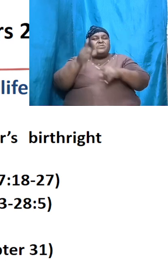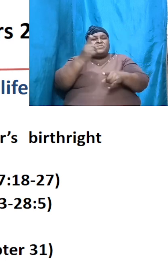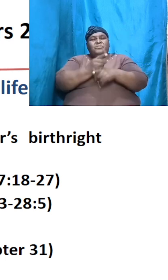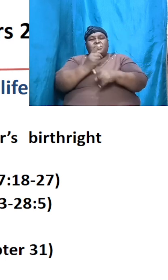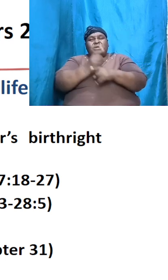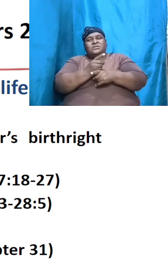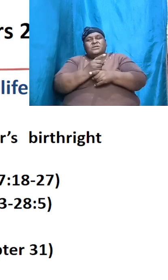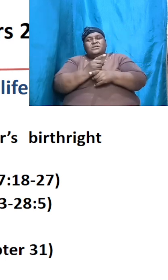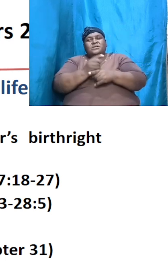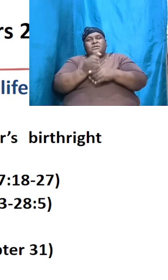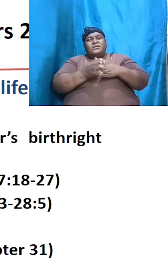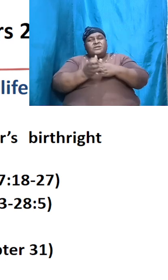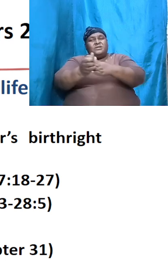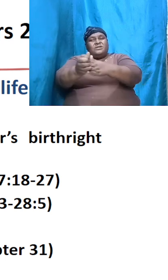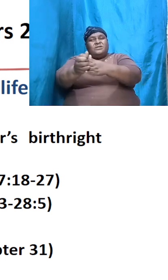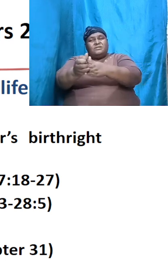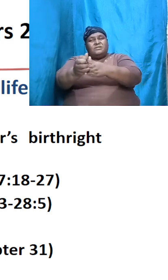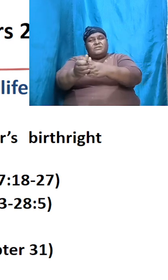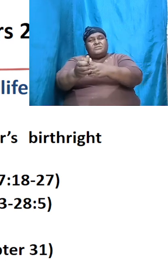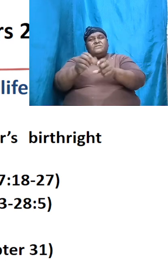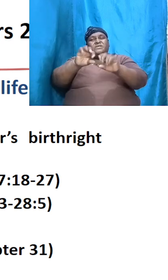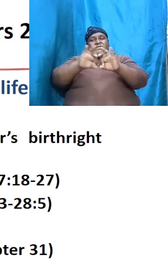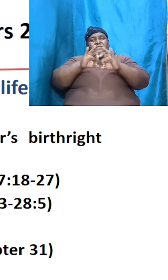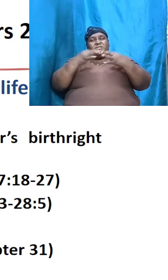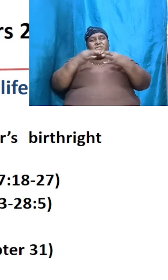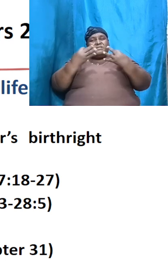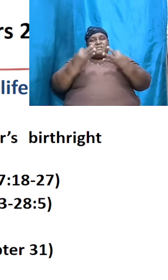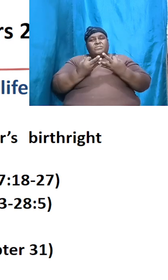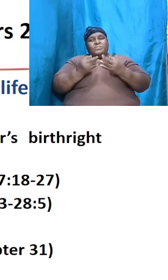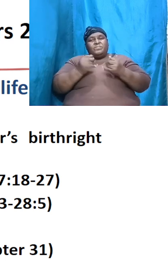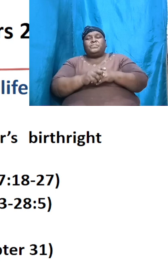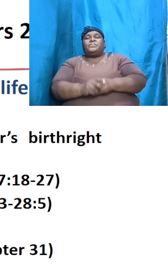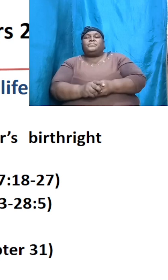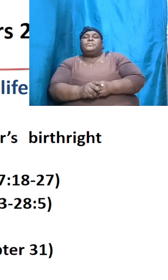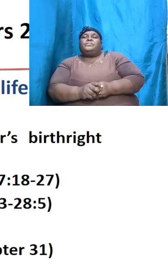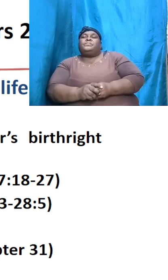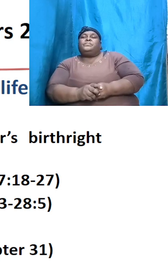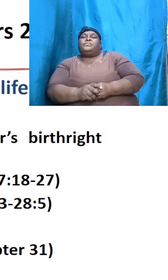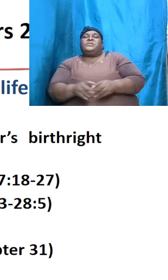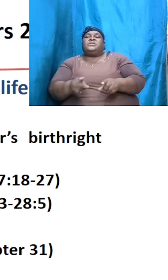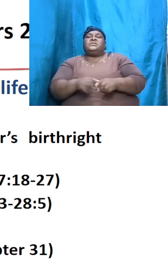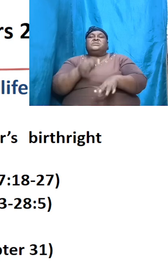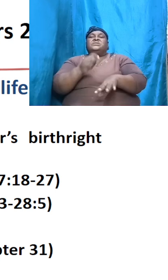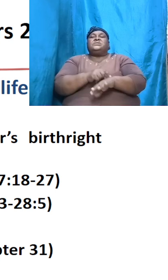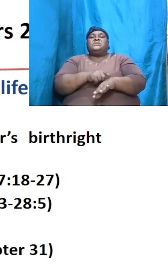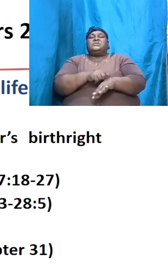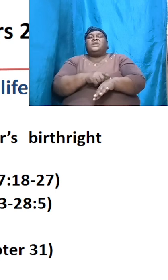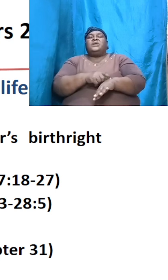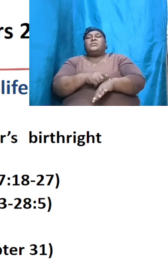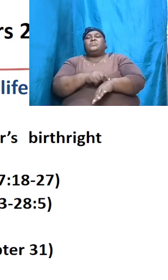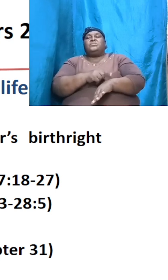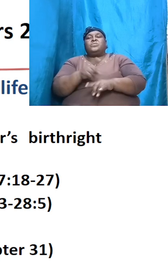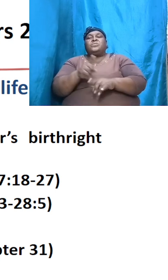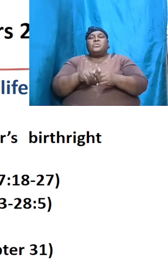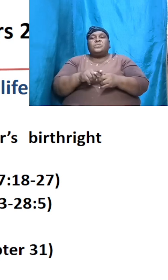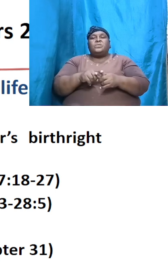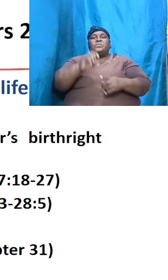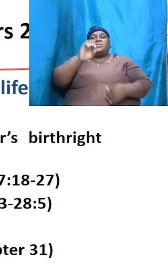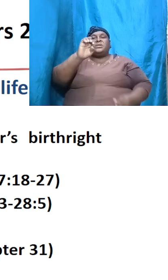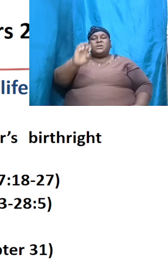leadership over the family but at a time when Esau